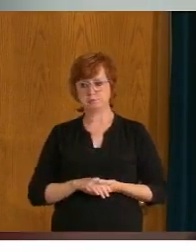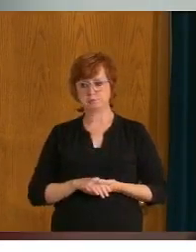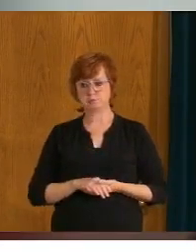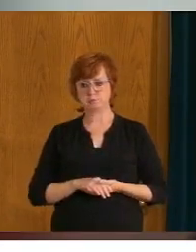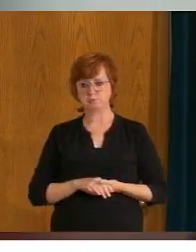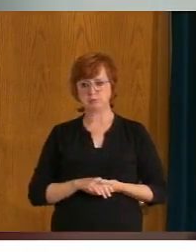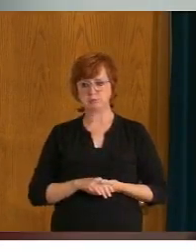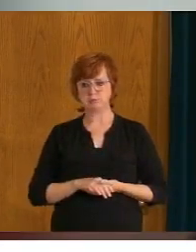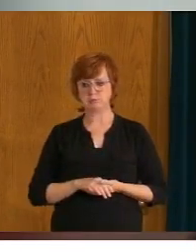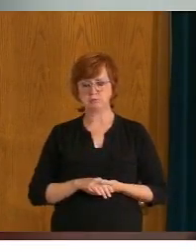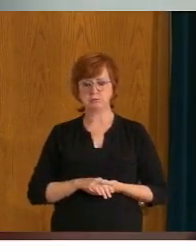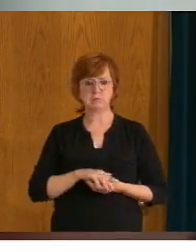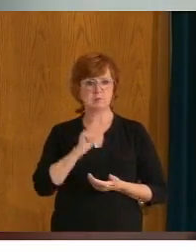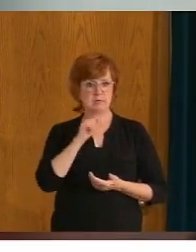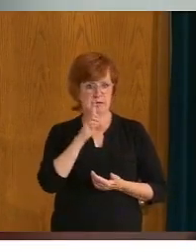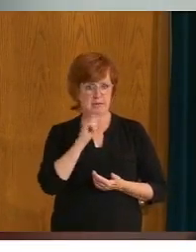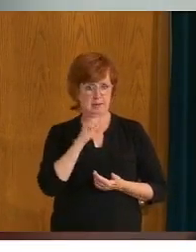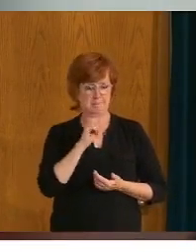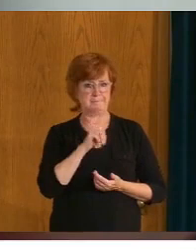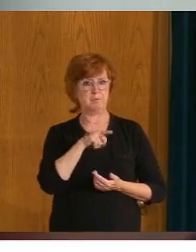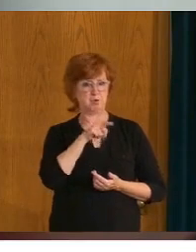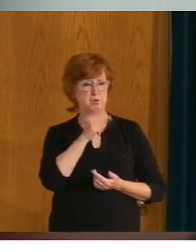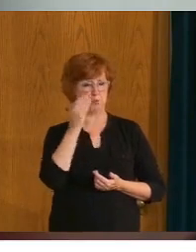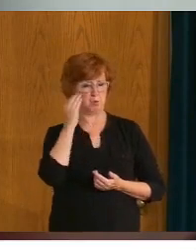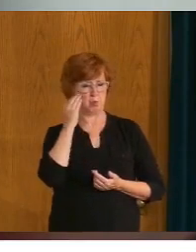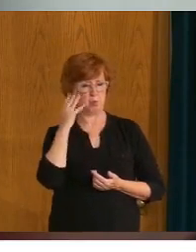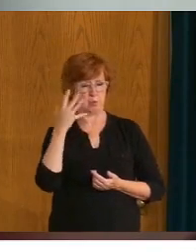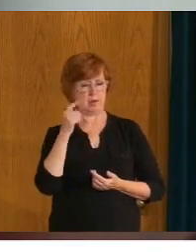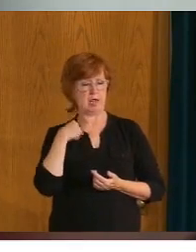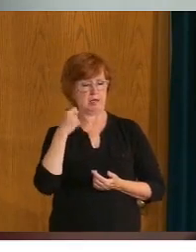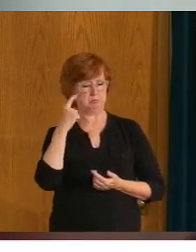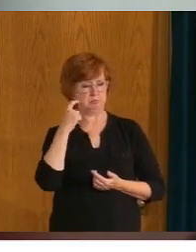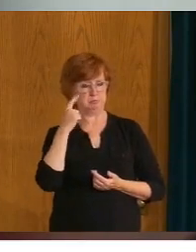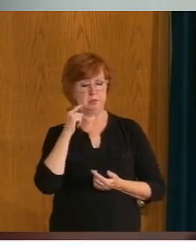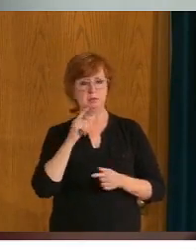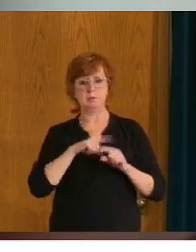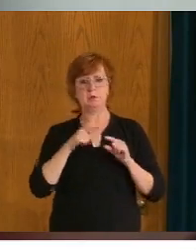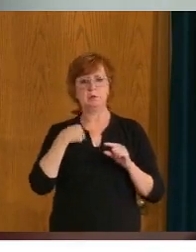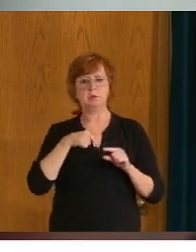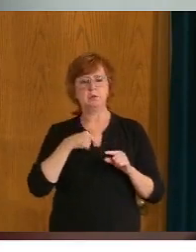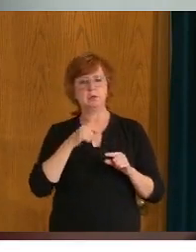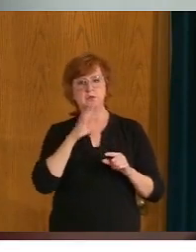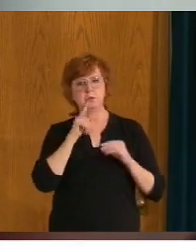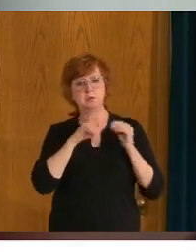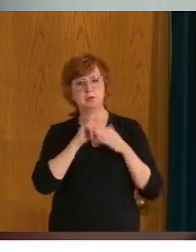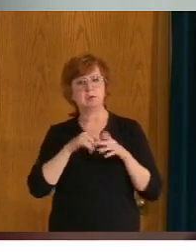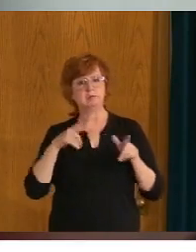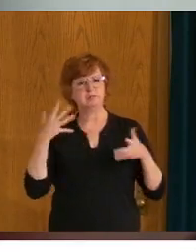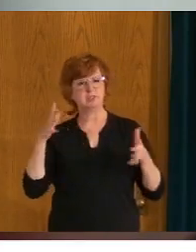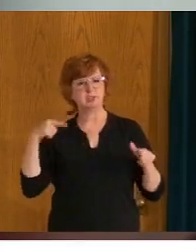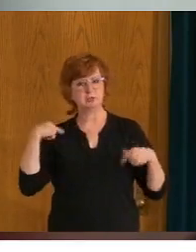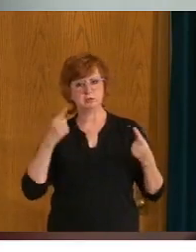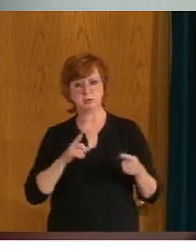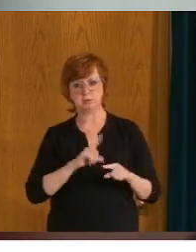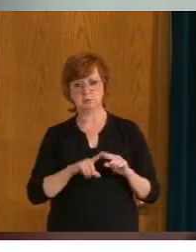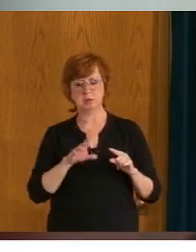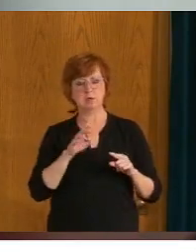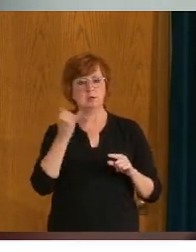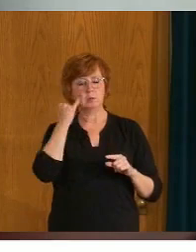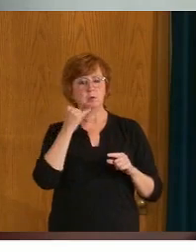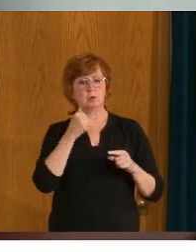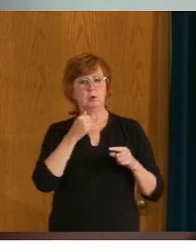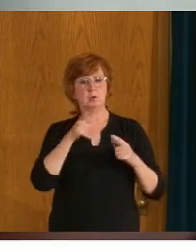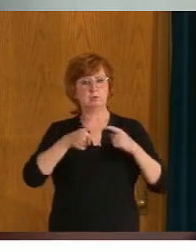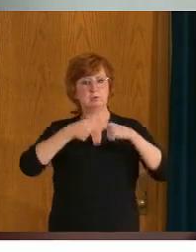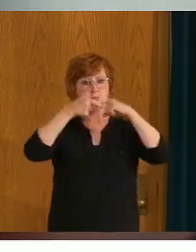So Adam, as, as I think, you know, we, and we've talked about this, um, throughout the pandemic with the removal of the emergency order, it triggers, uh,